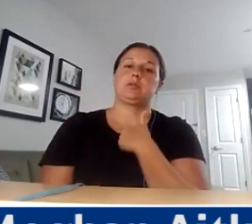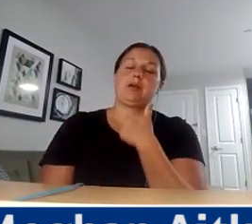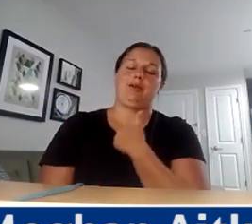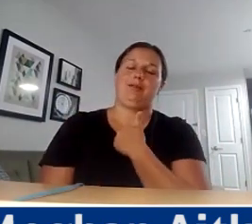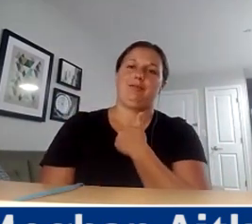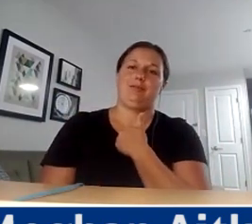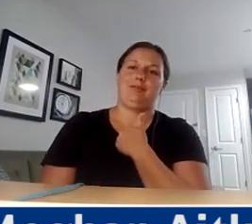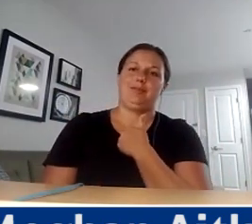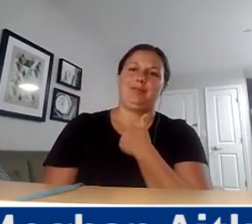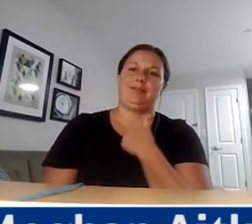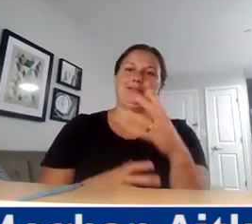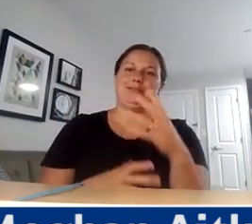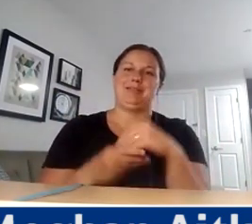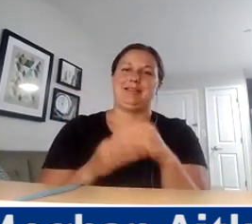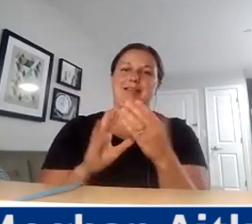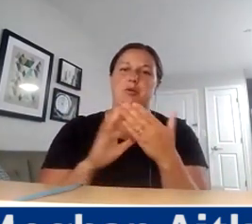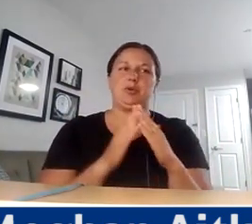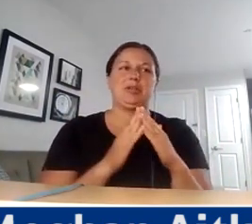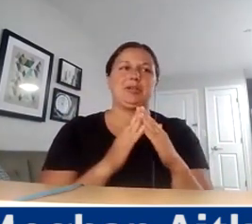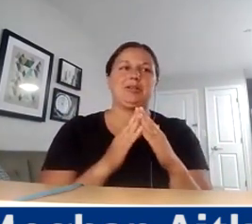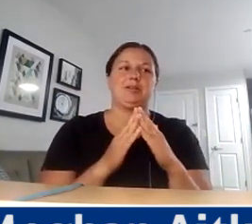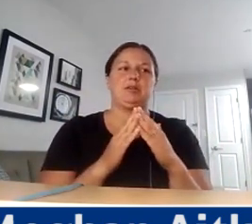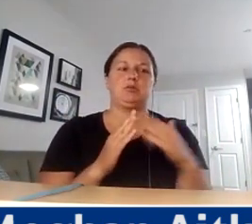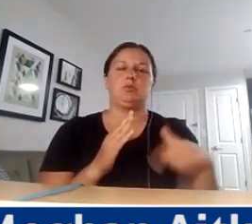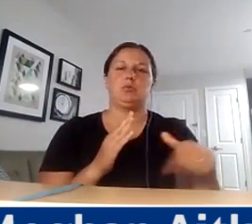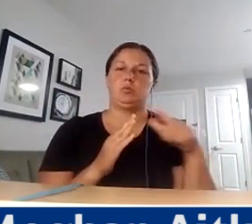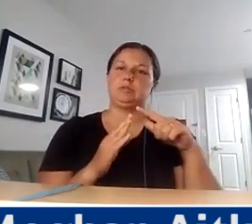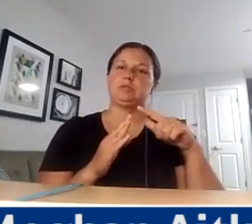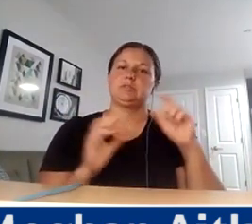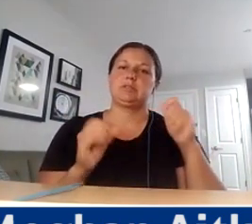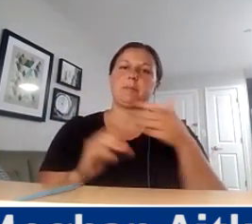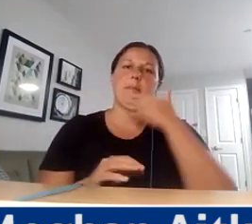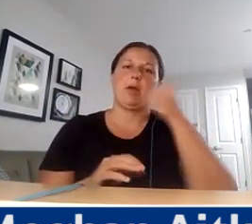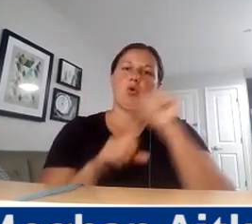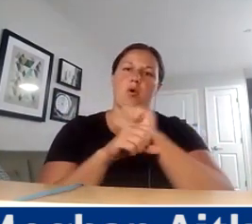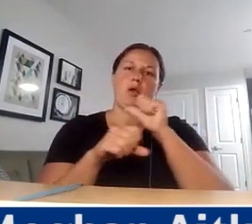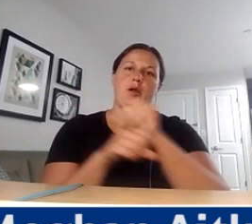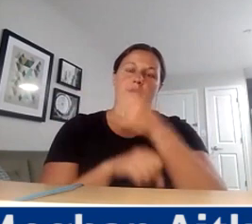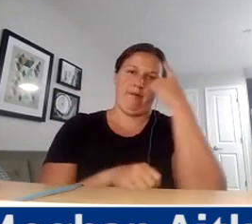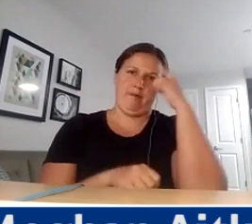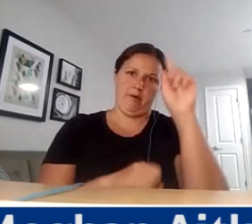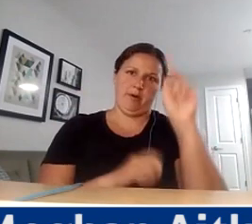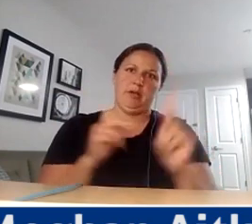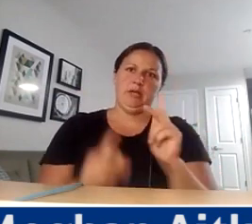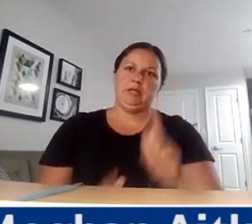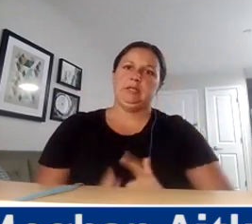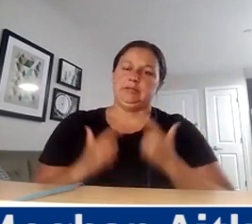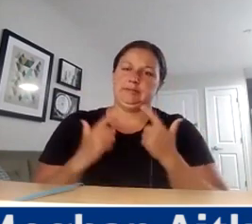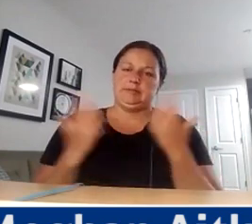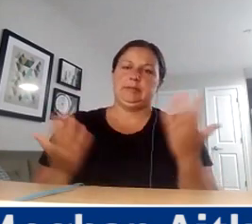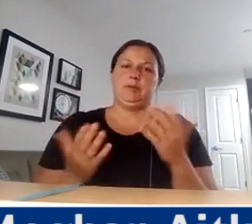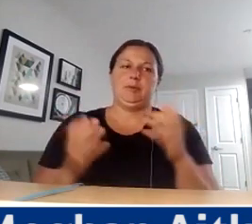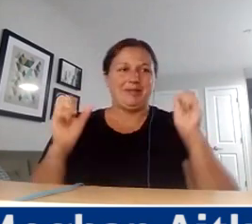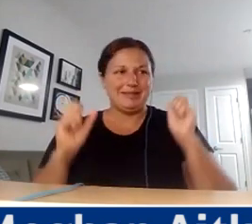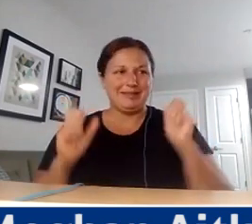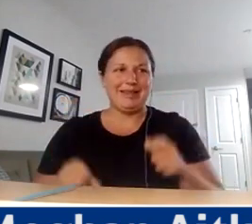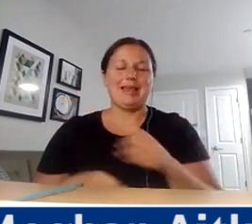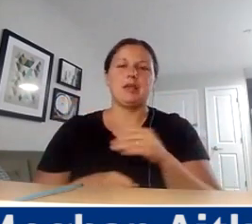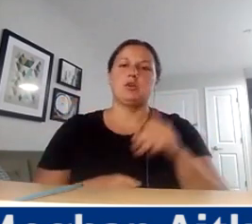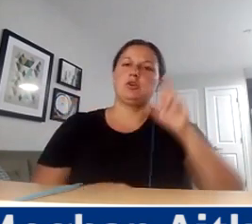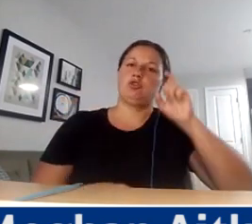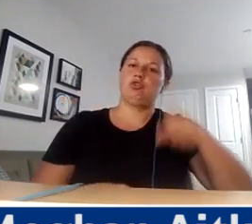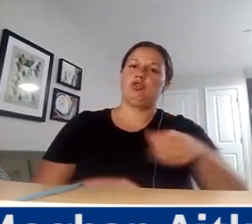work for our residents. We can do better. We should do better. And this allows us to